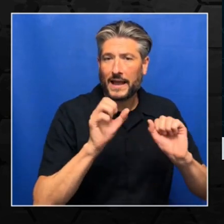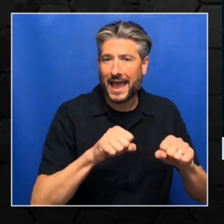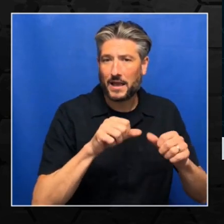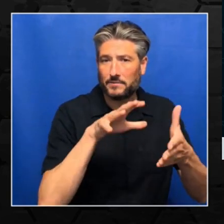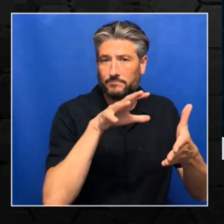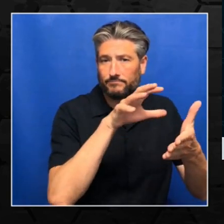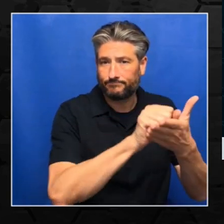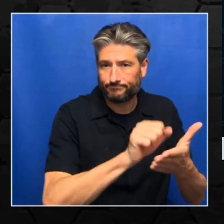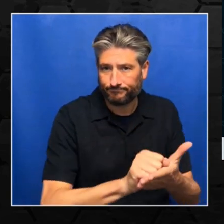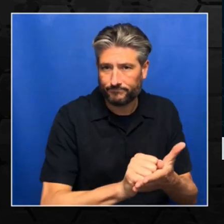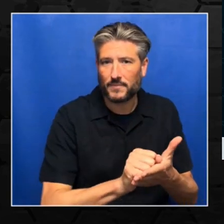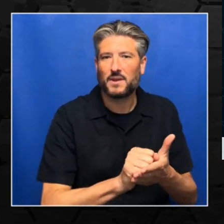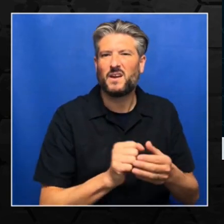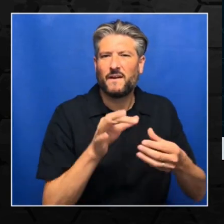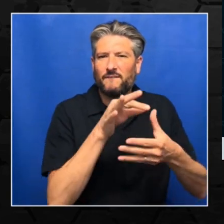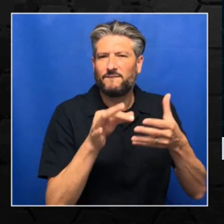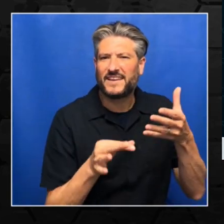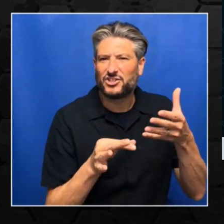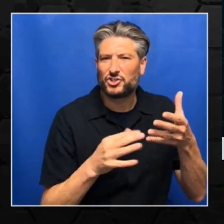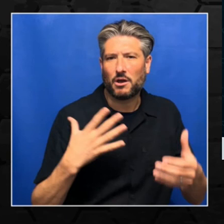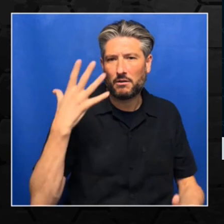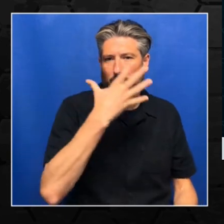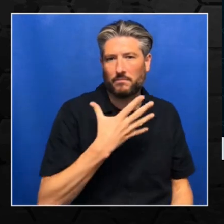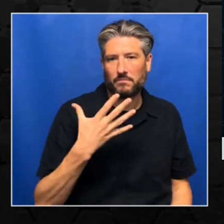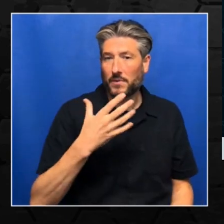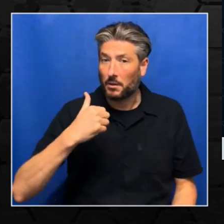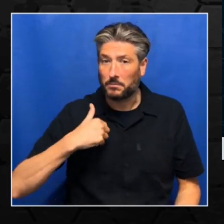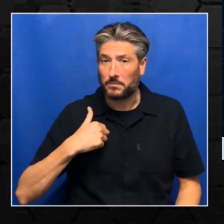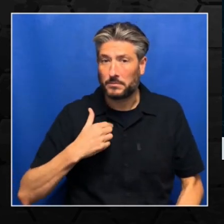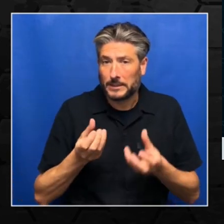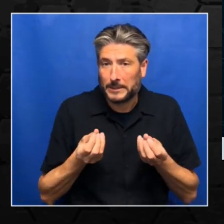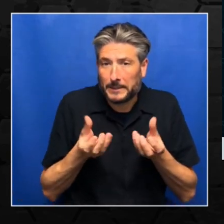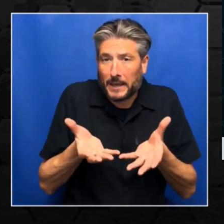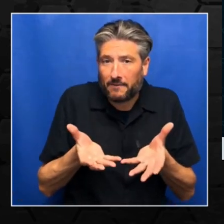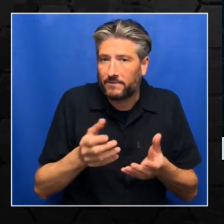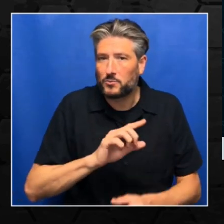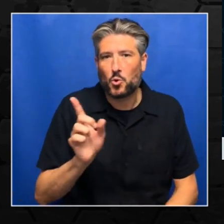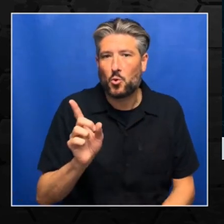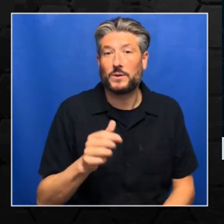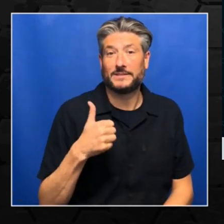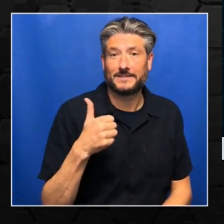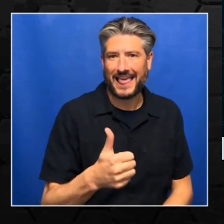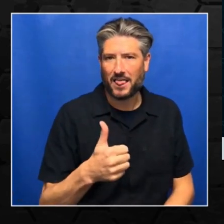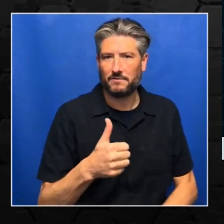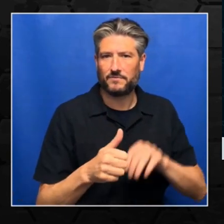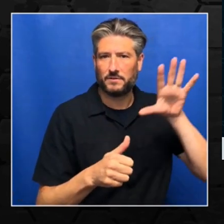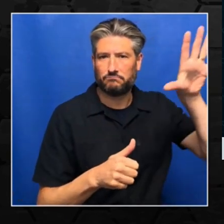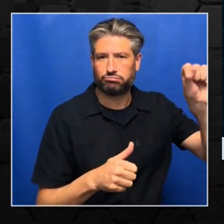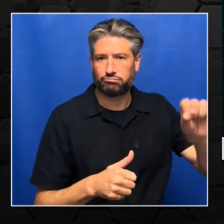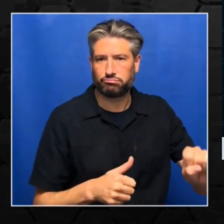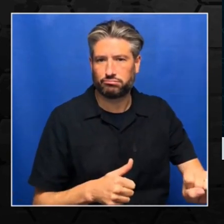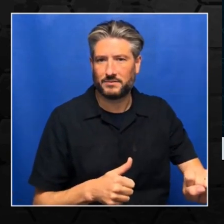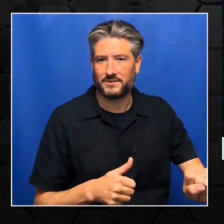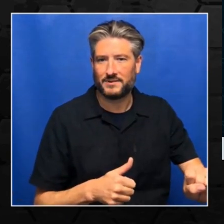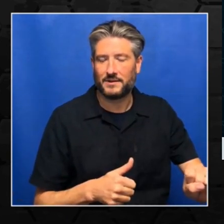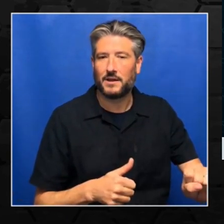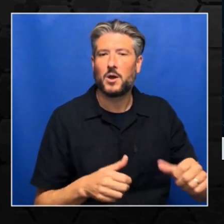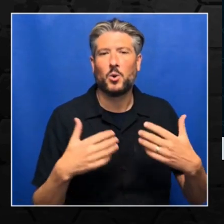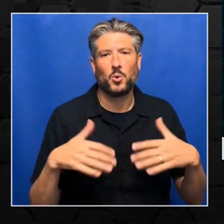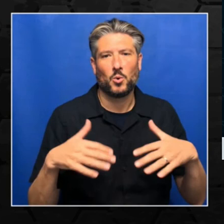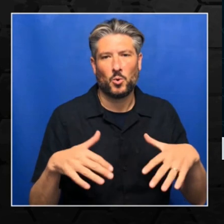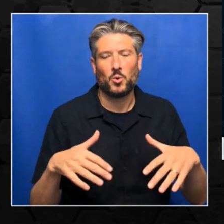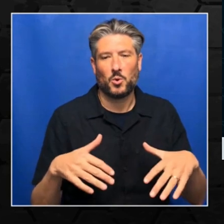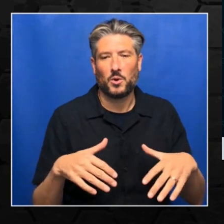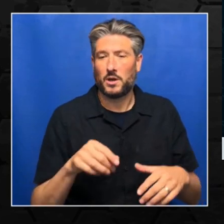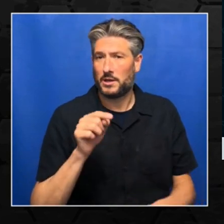have to explicitly provide those features. So this makes neural network very useful and it's very ideal when thousands